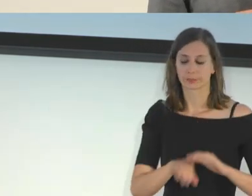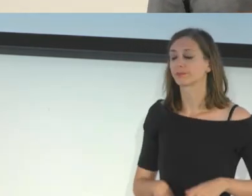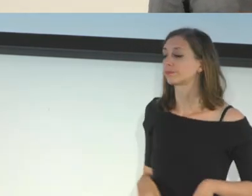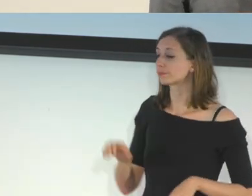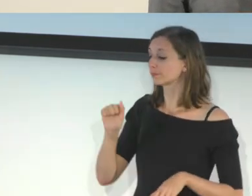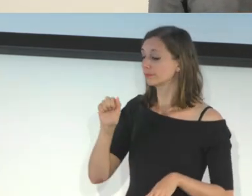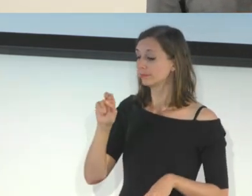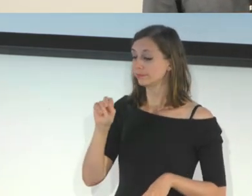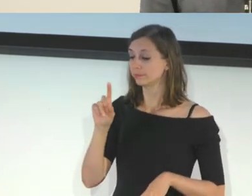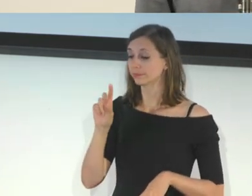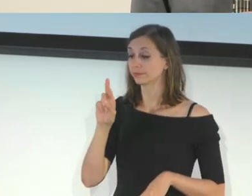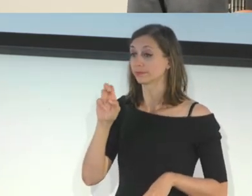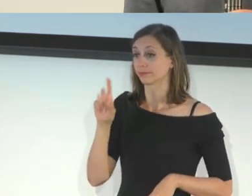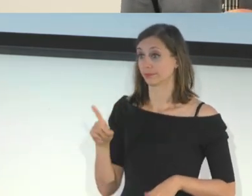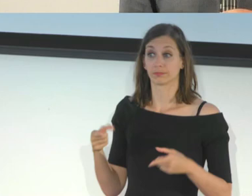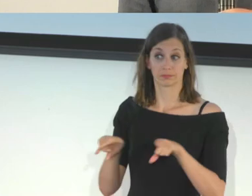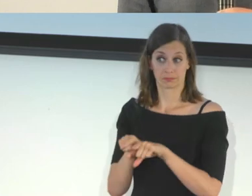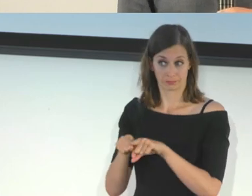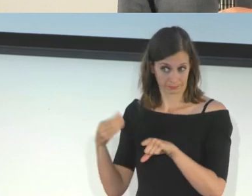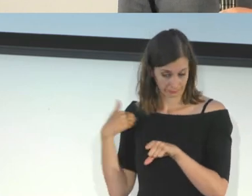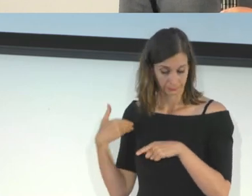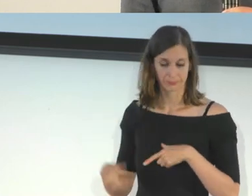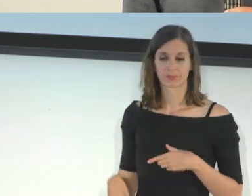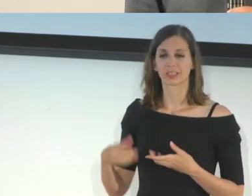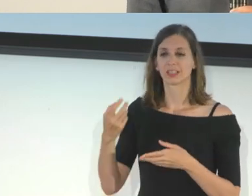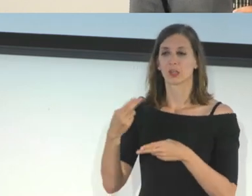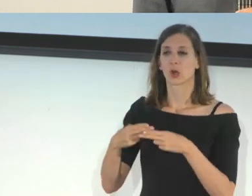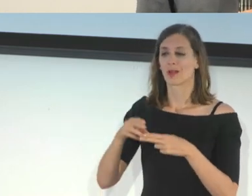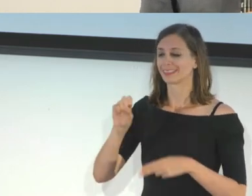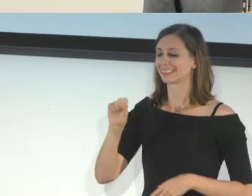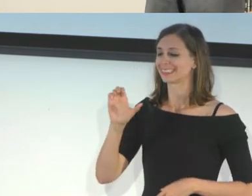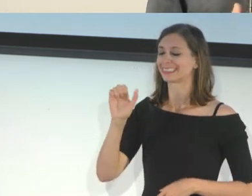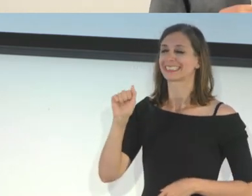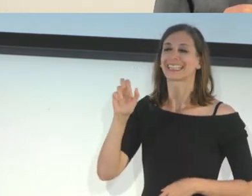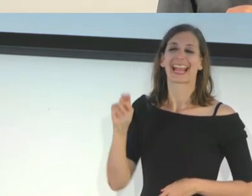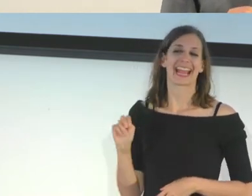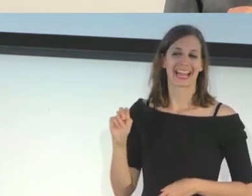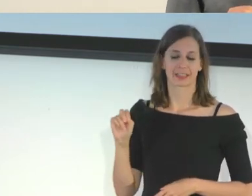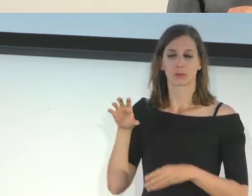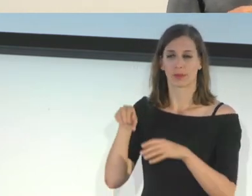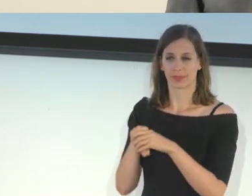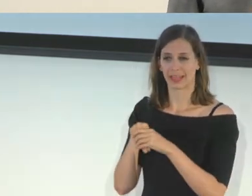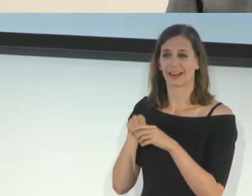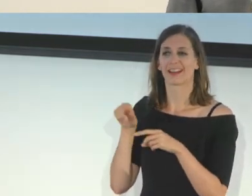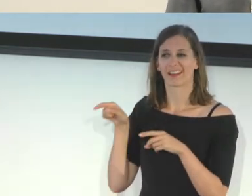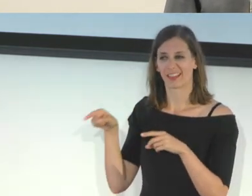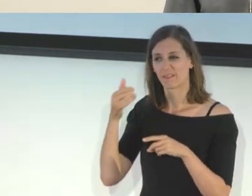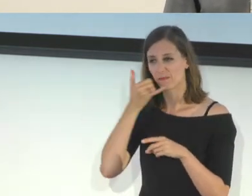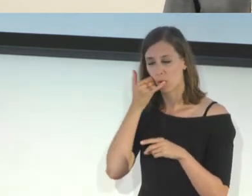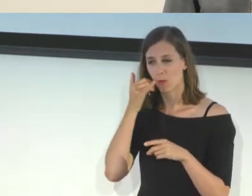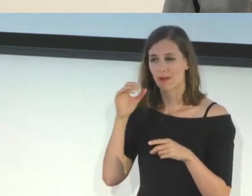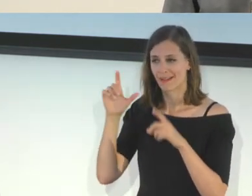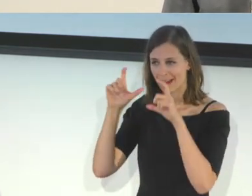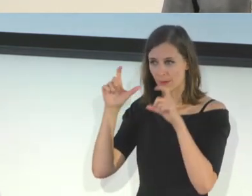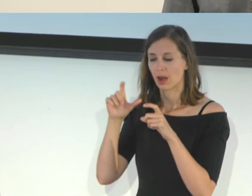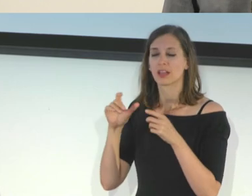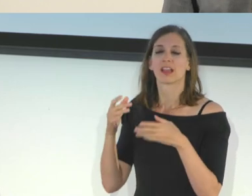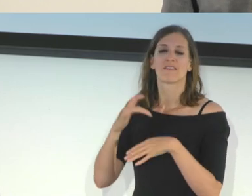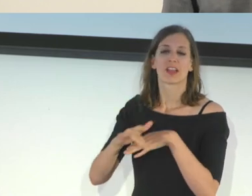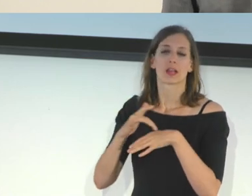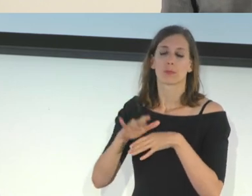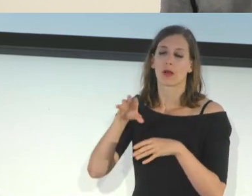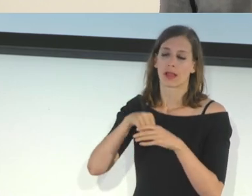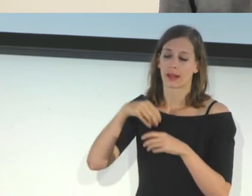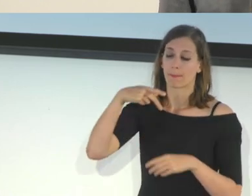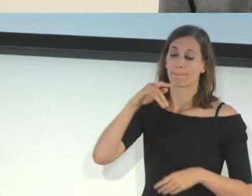models. That feature is called scan in Android cameras. And that's available on some of the Samsung Galaxy models and Google Pixel